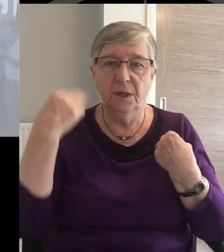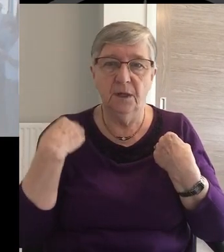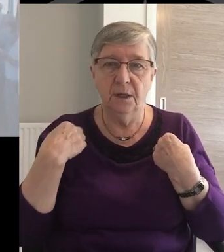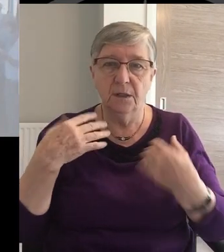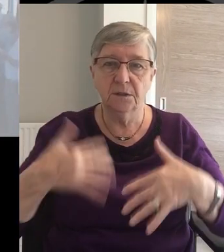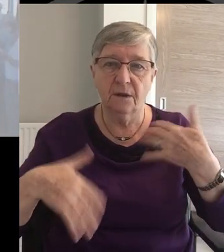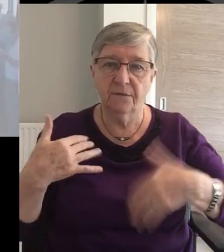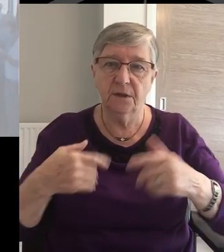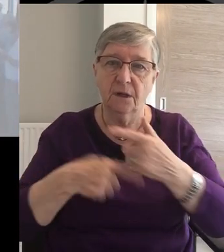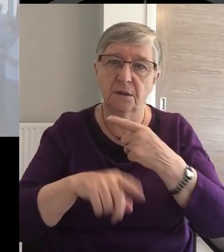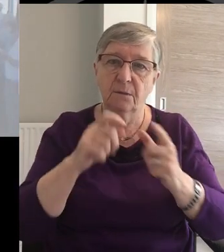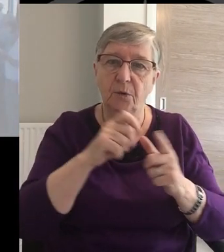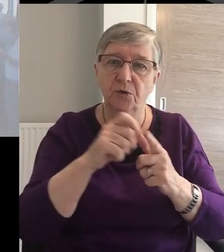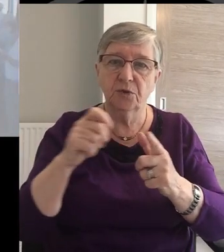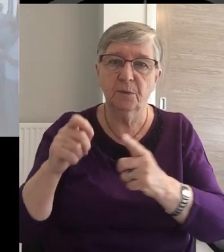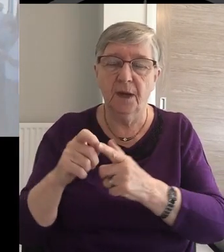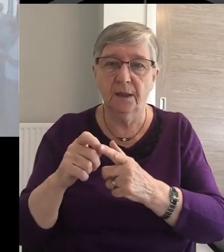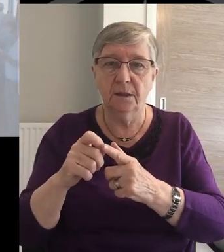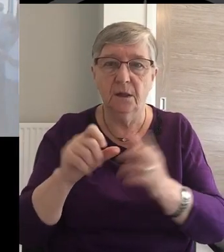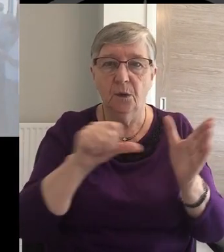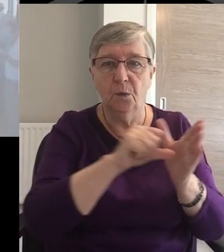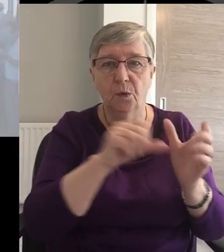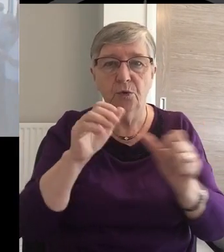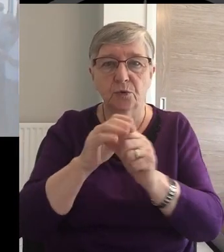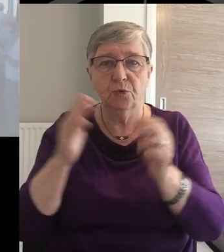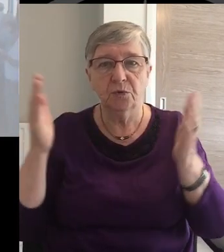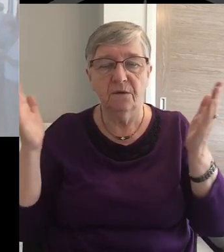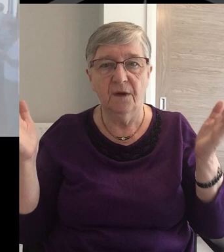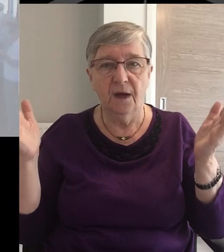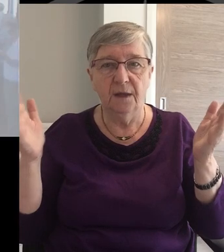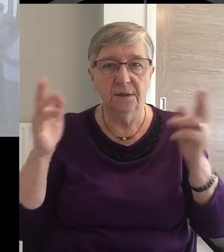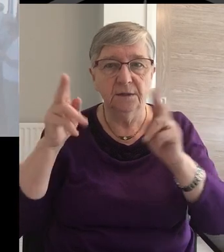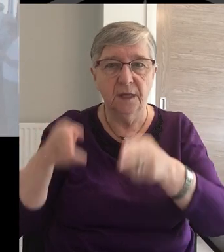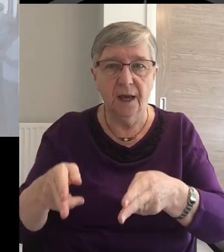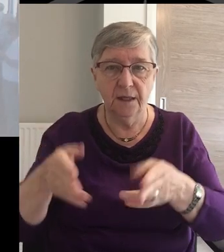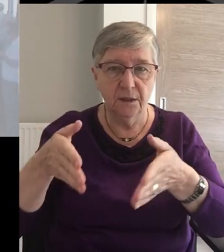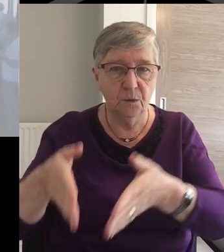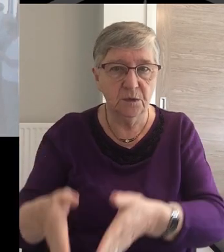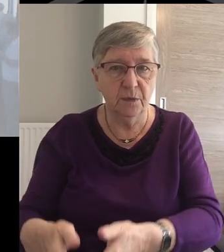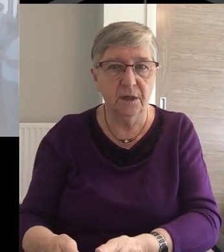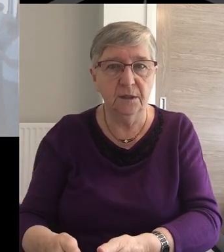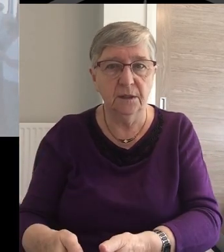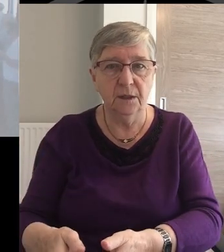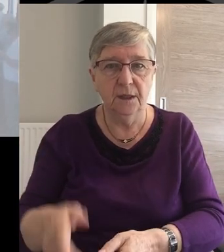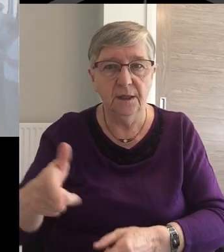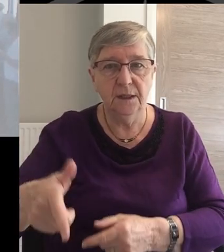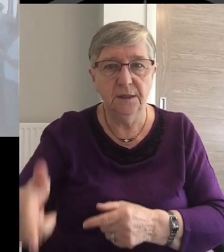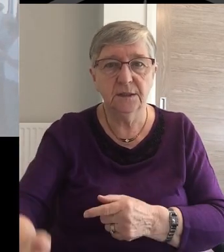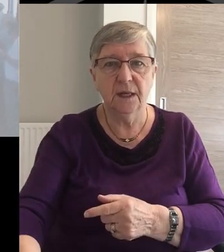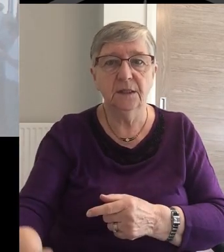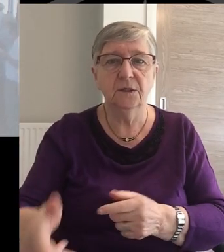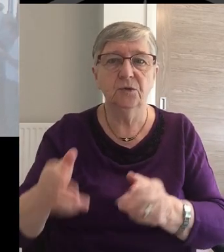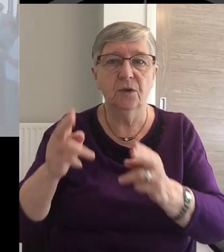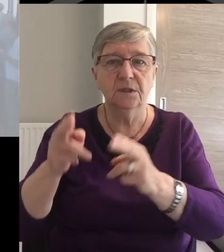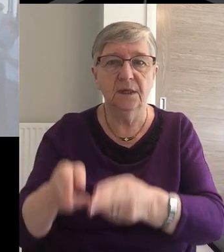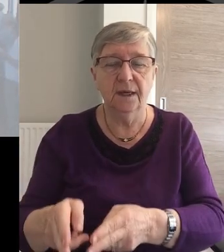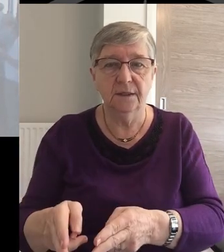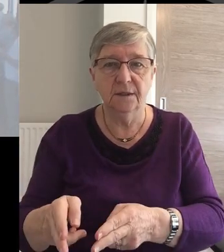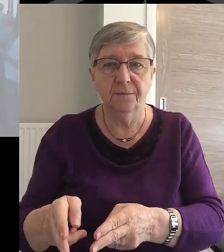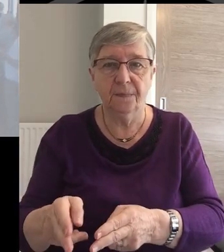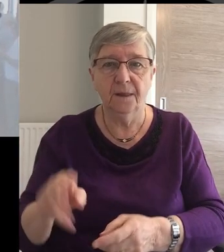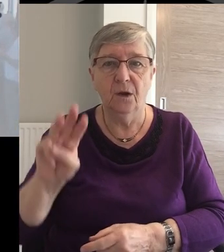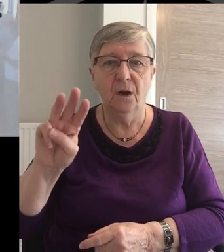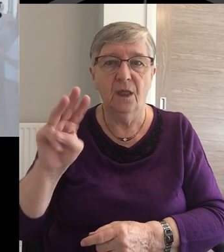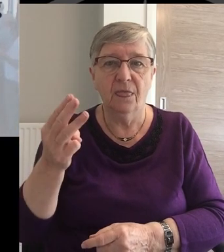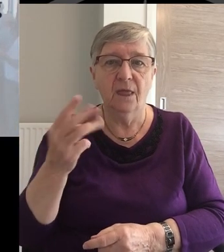name Suffered under the righteous pilot For Jesus Christ died and in his village He descended to the